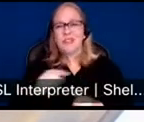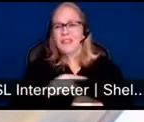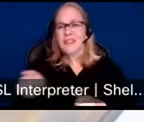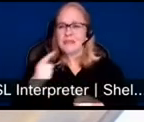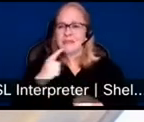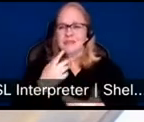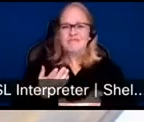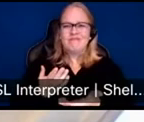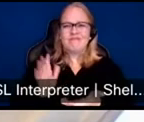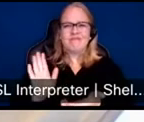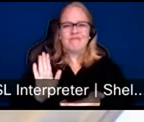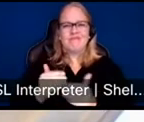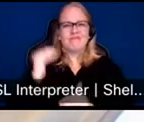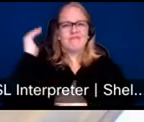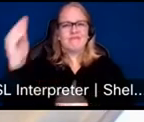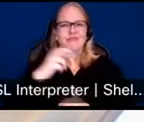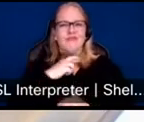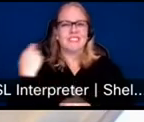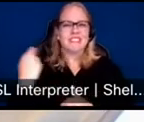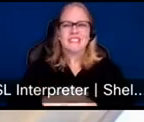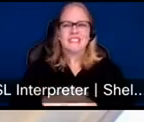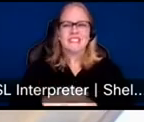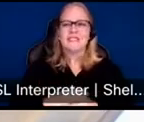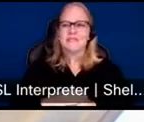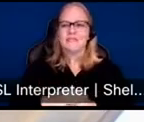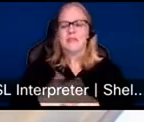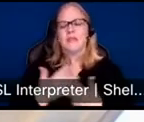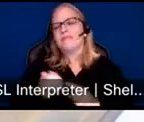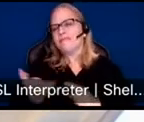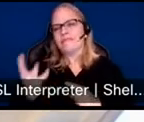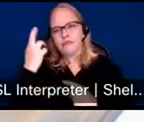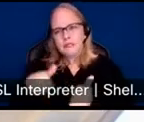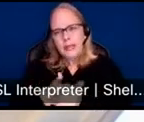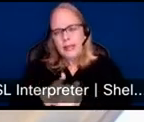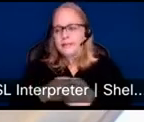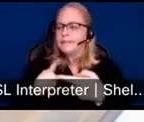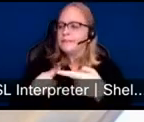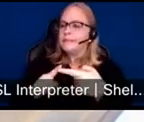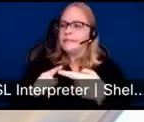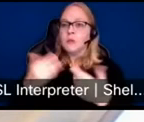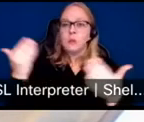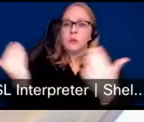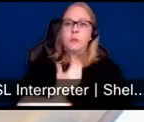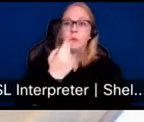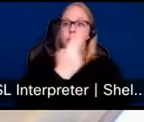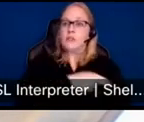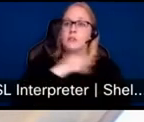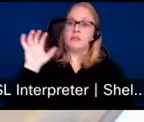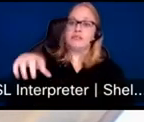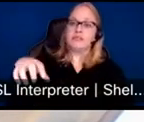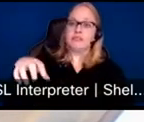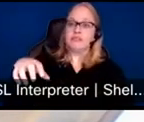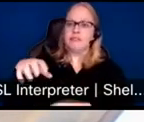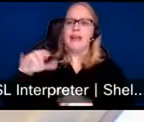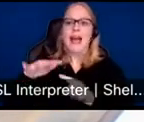way too risky for a number of reasons. So one, it's a brand new eye hospital in what was considered a difficult investment